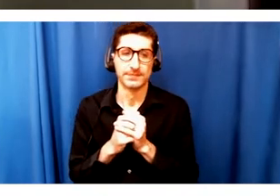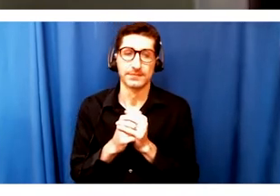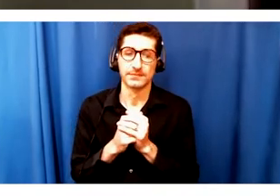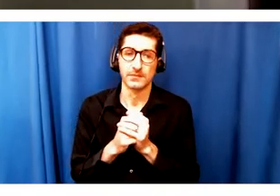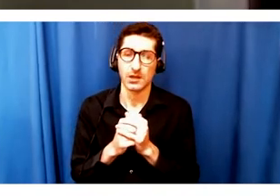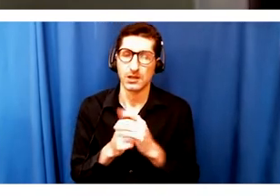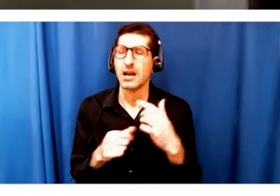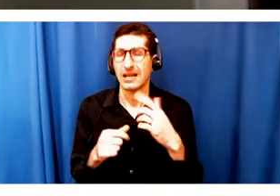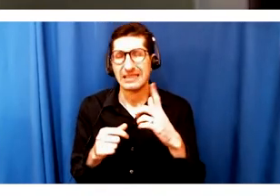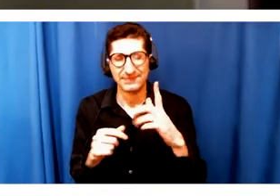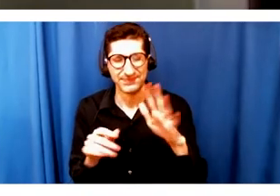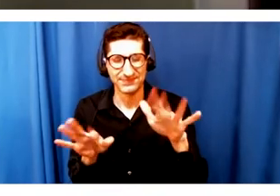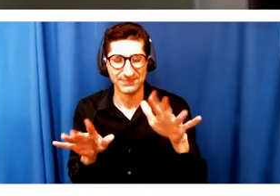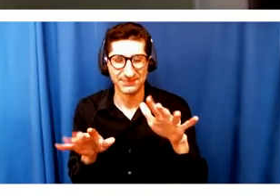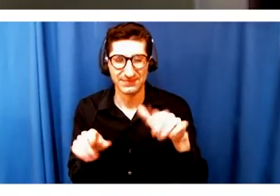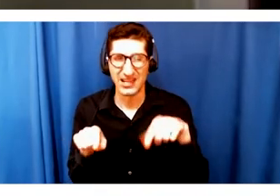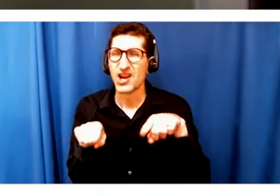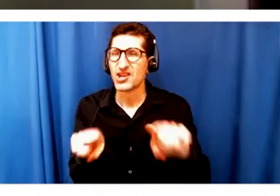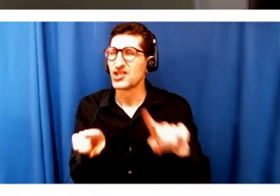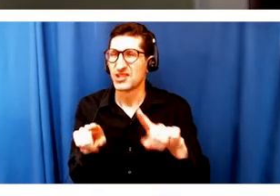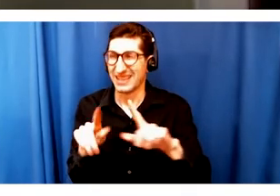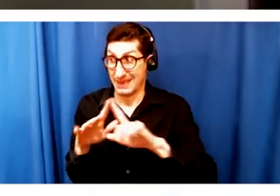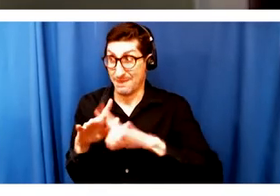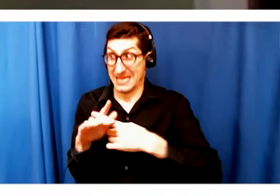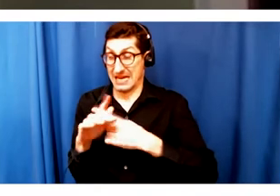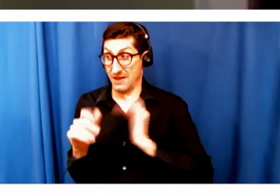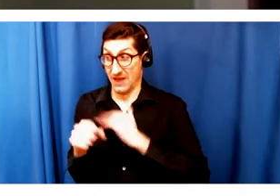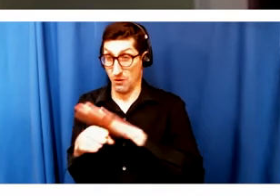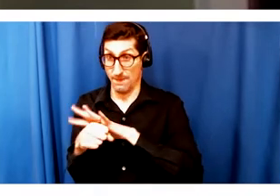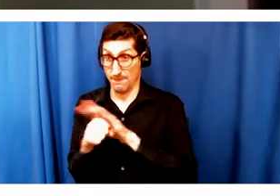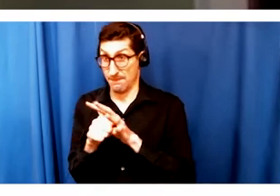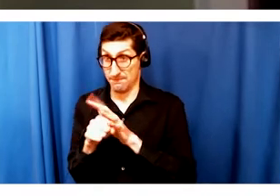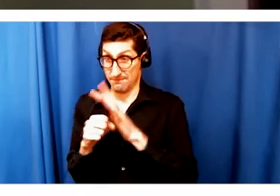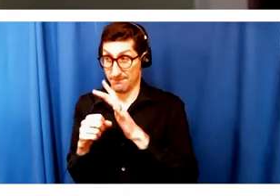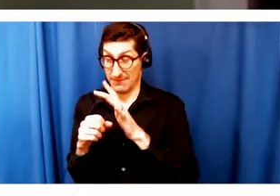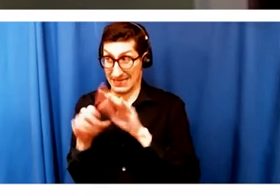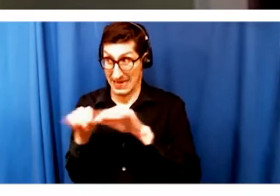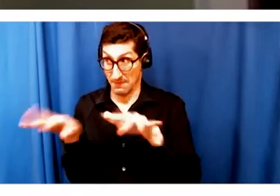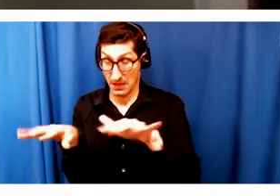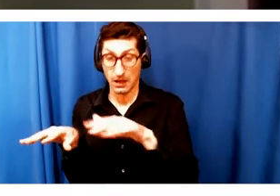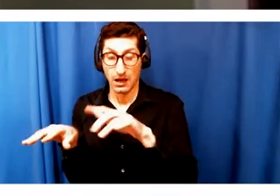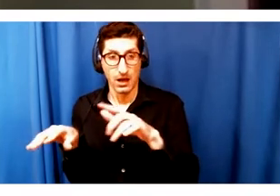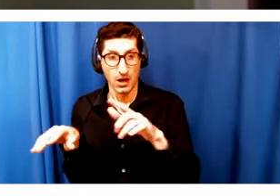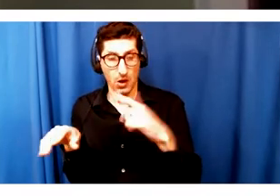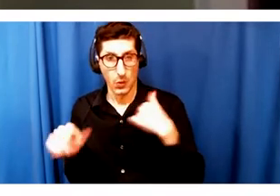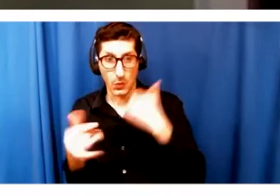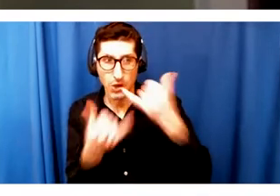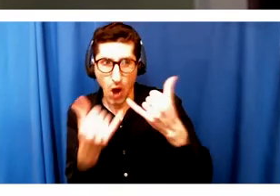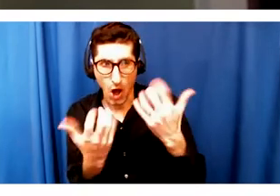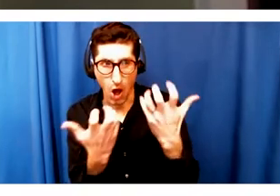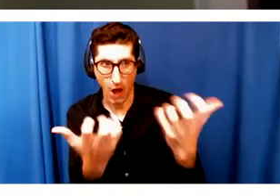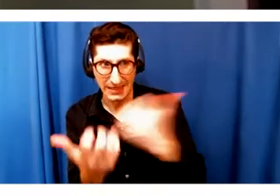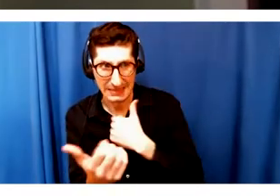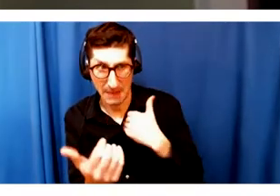early, those early days. We were calling a lot of our audience members just to make sure everybody else was okay. We'd been inviting people to the theater right up until that